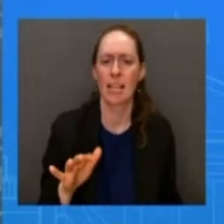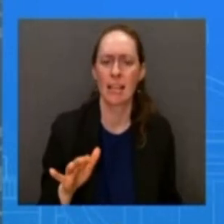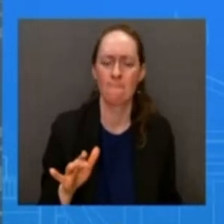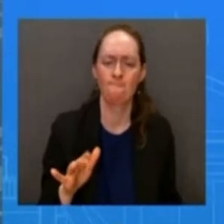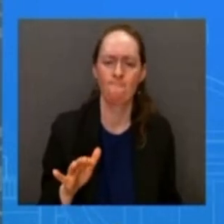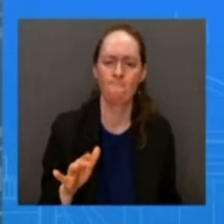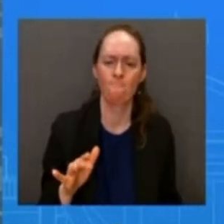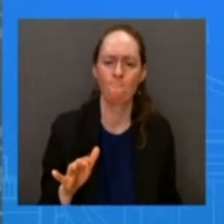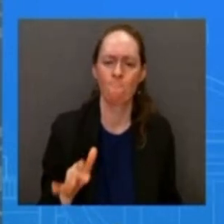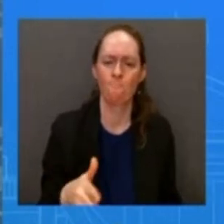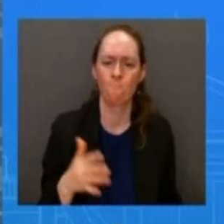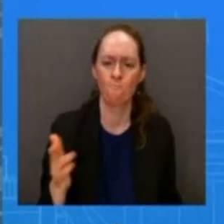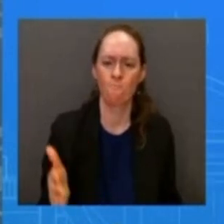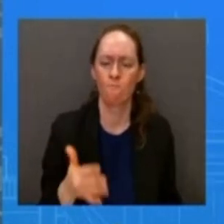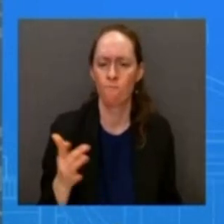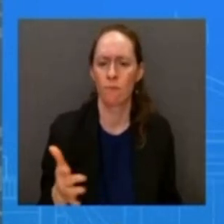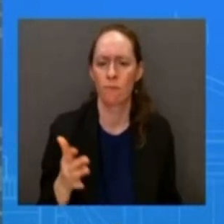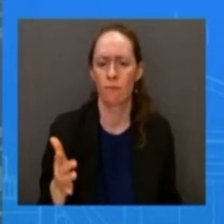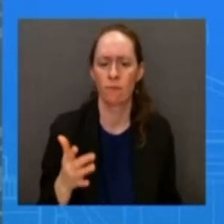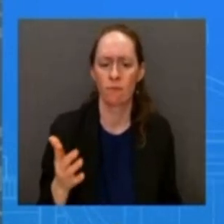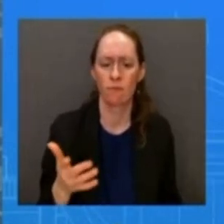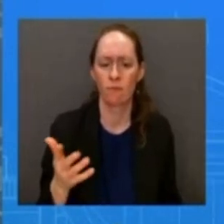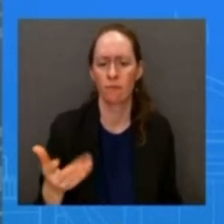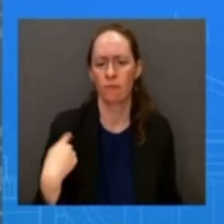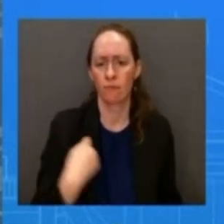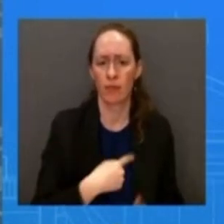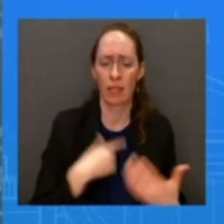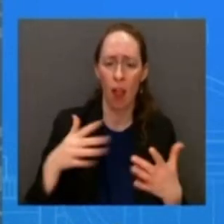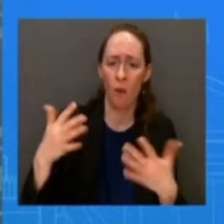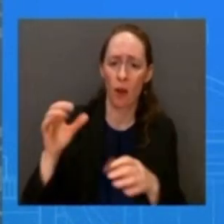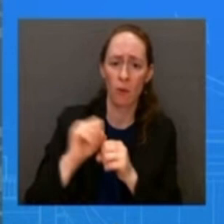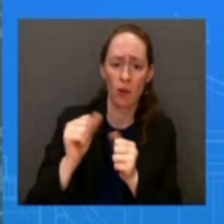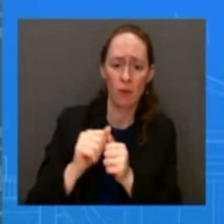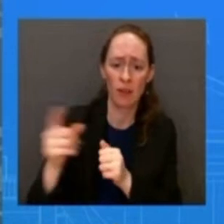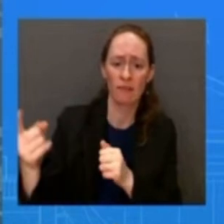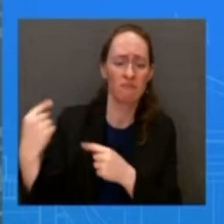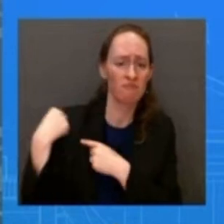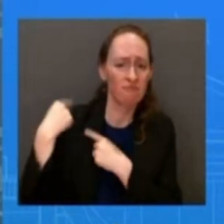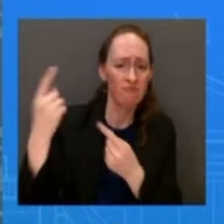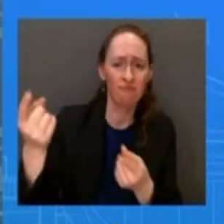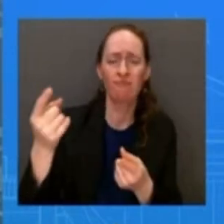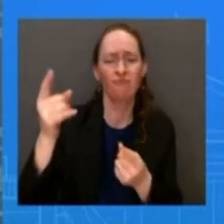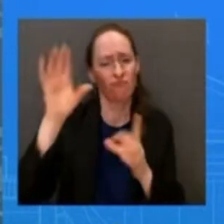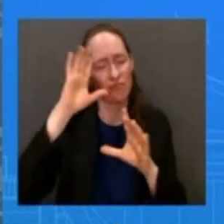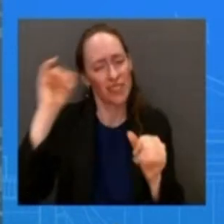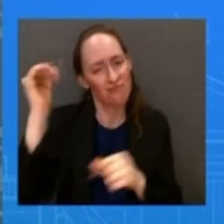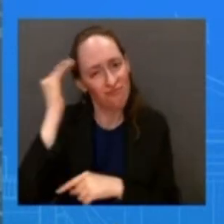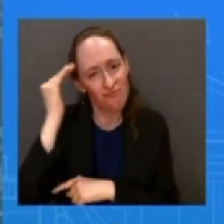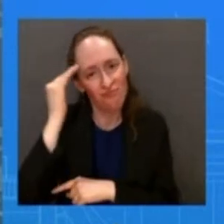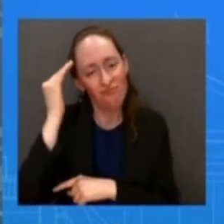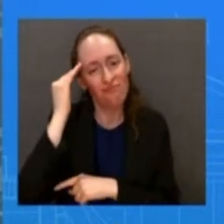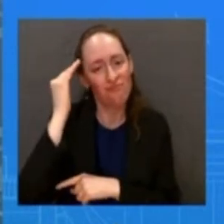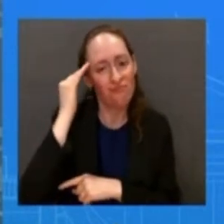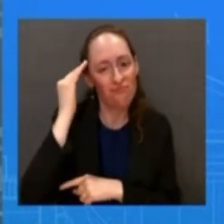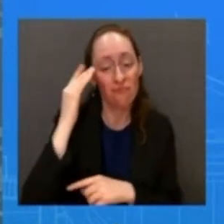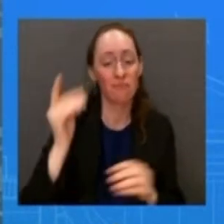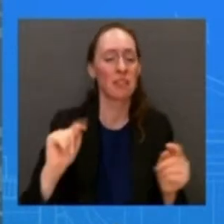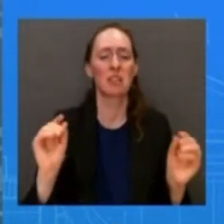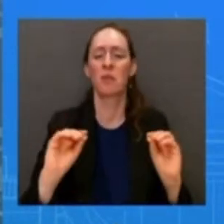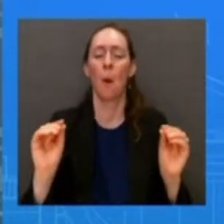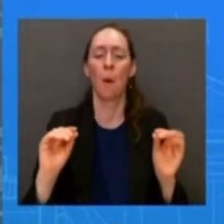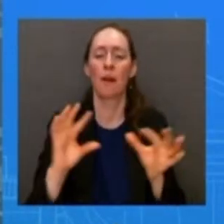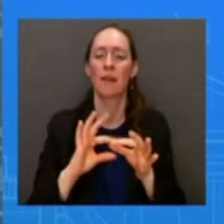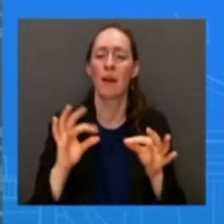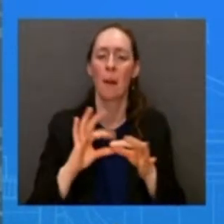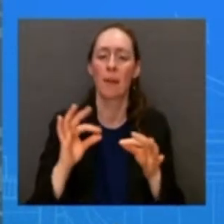closely with over the past couple of years and the president has gotten to know i'm just not going to comment on their particular um um